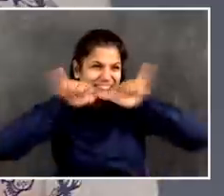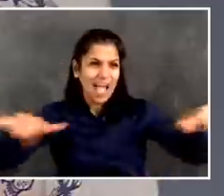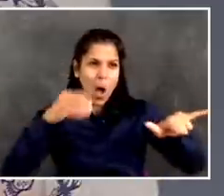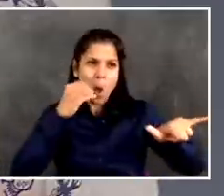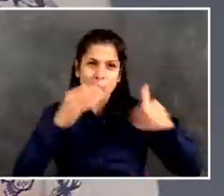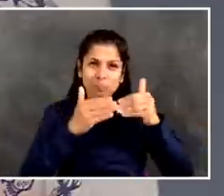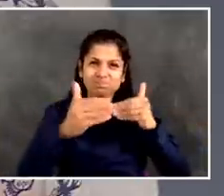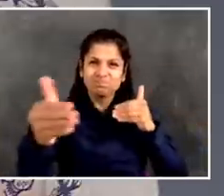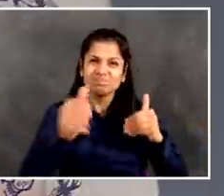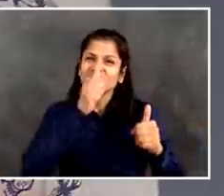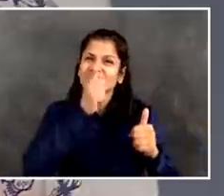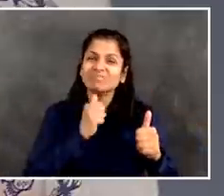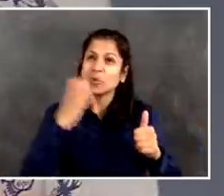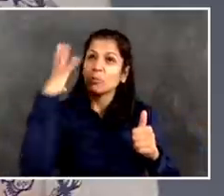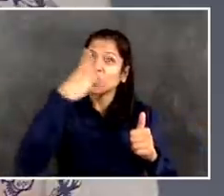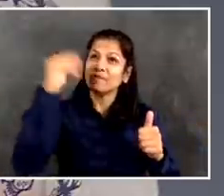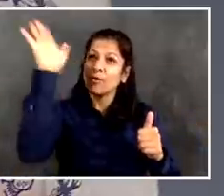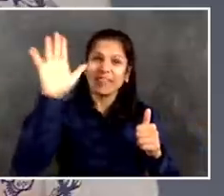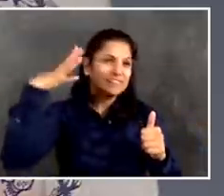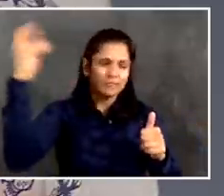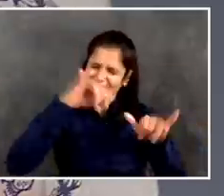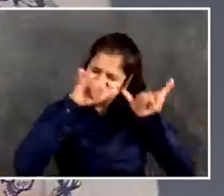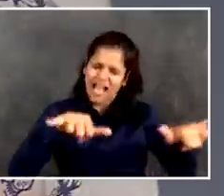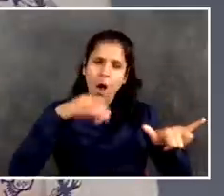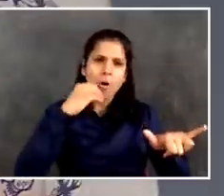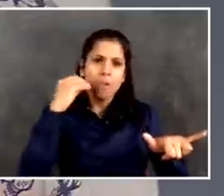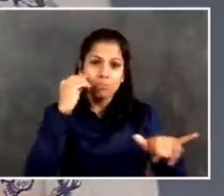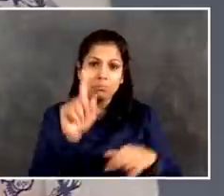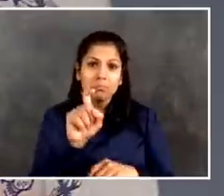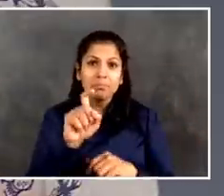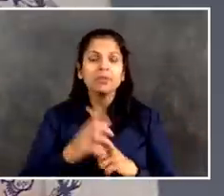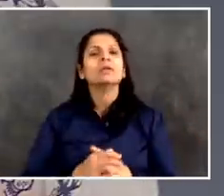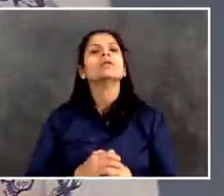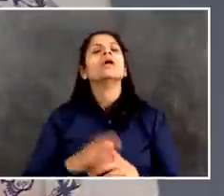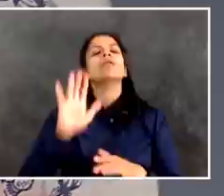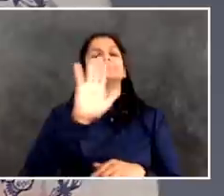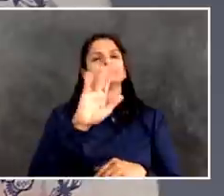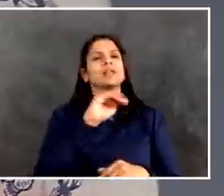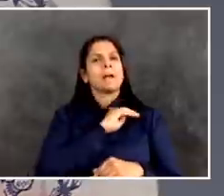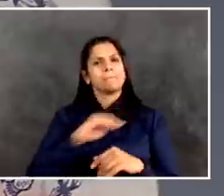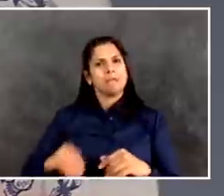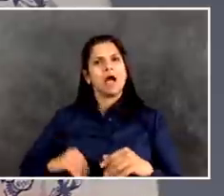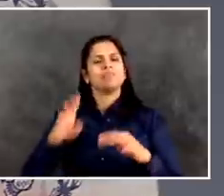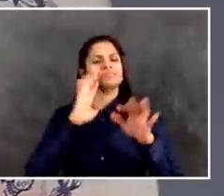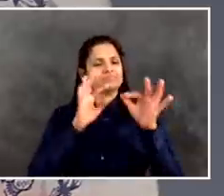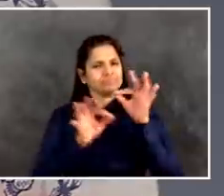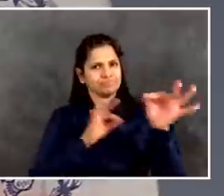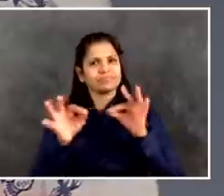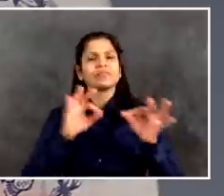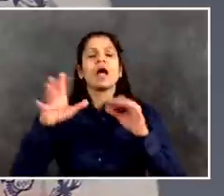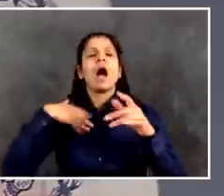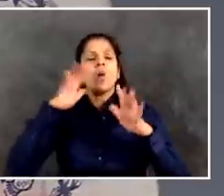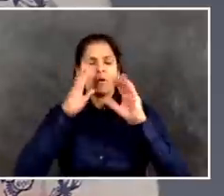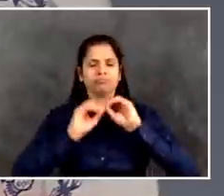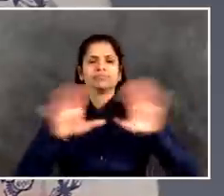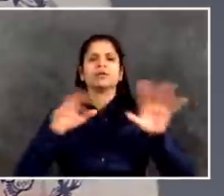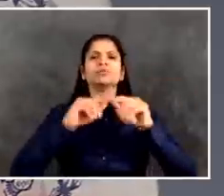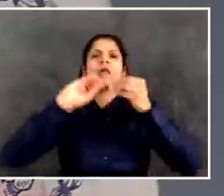be very broad now and make sure we get the exact numbers out to you. You know, previously,